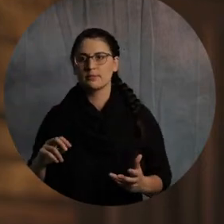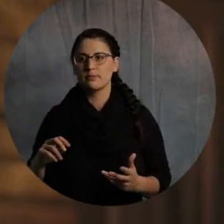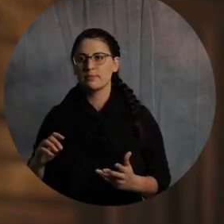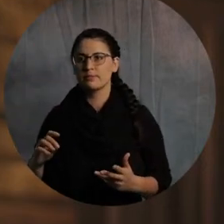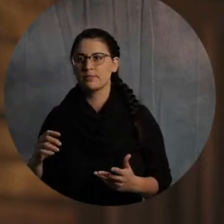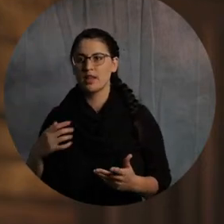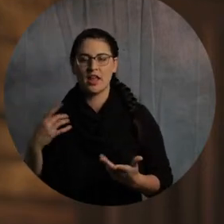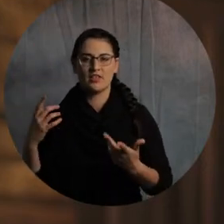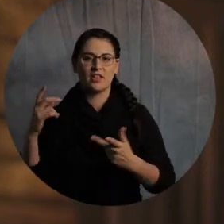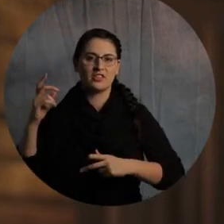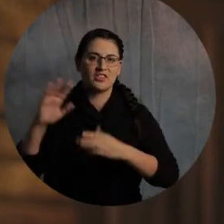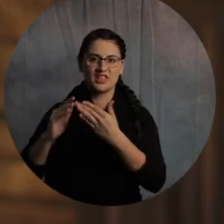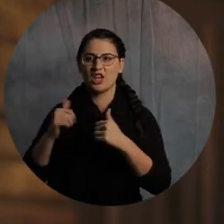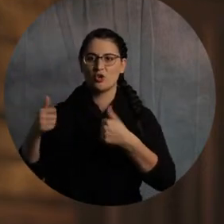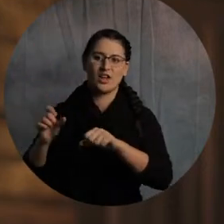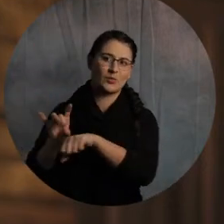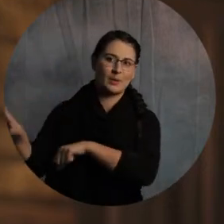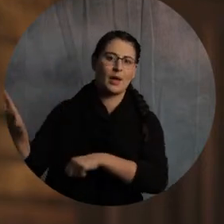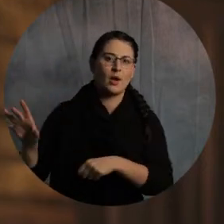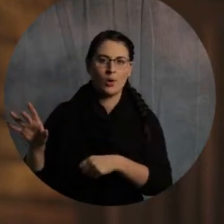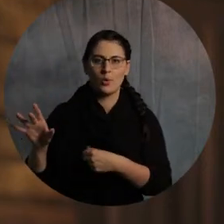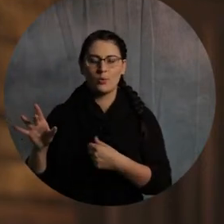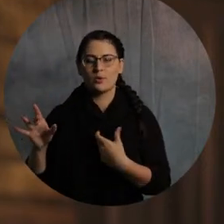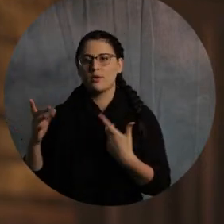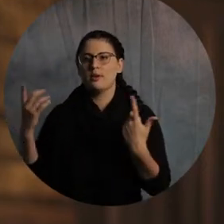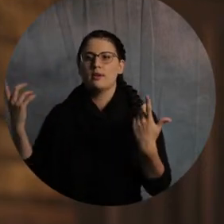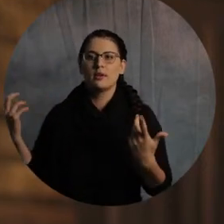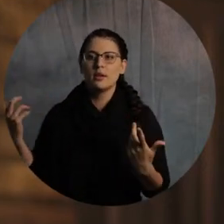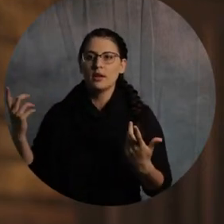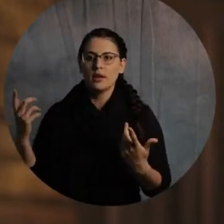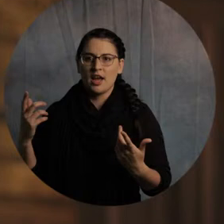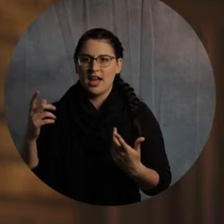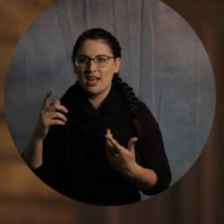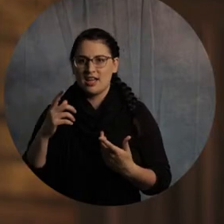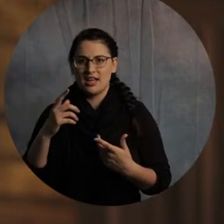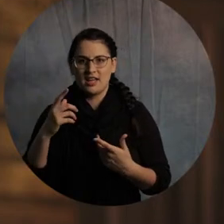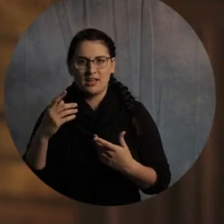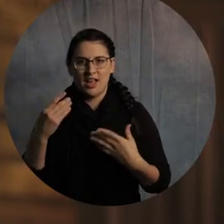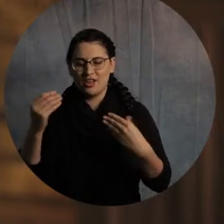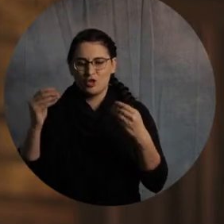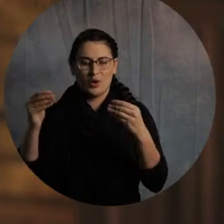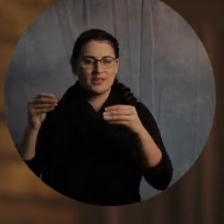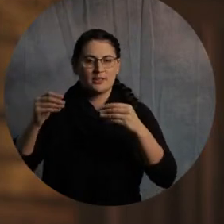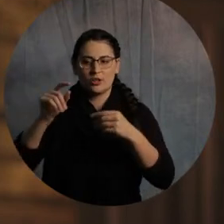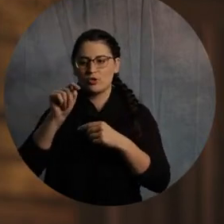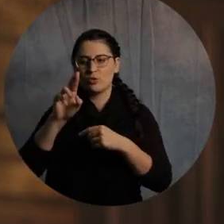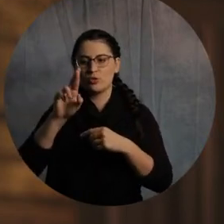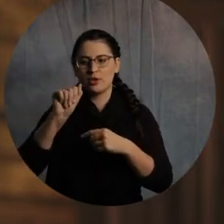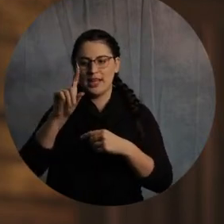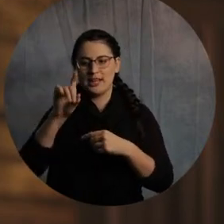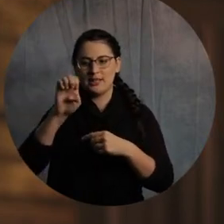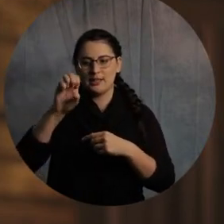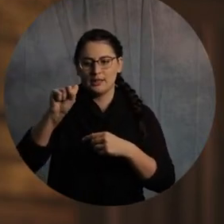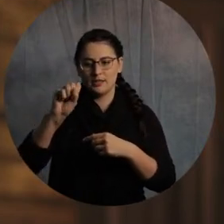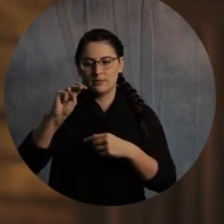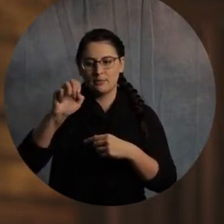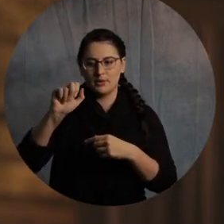They go nuts crazy, and they're trying to run him off, and then next thing you know, there's tradesmen who are all upset, and they want his head chopped off, you know, because these